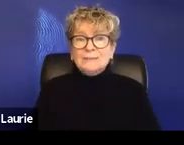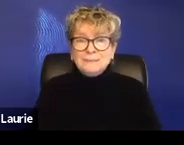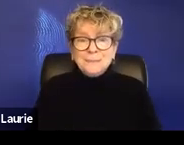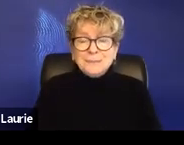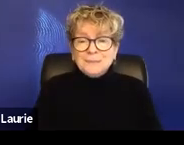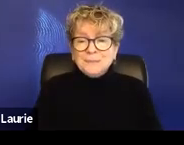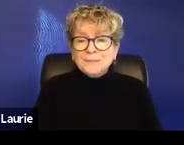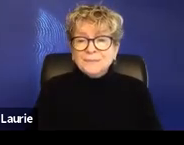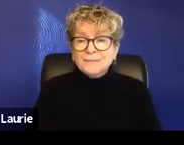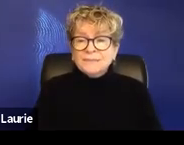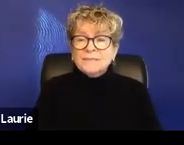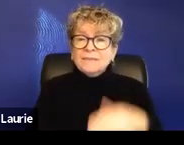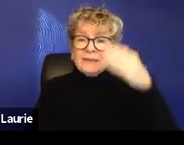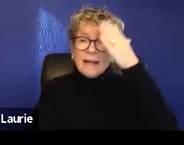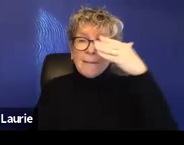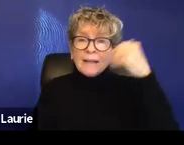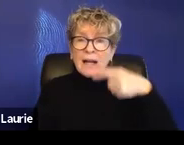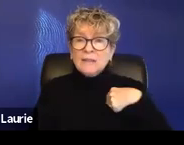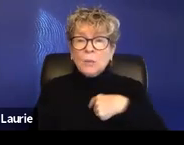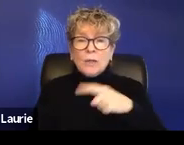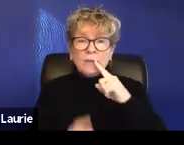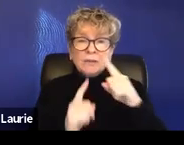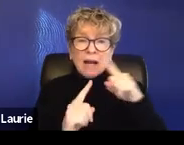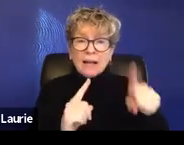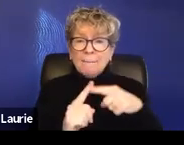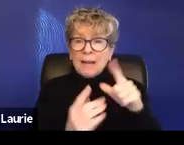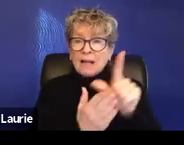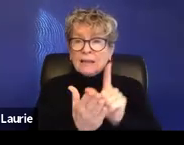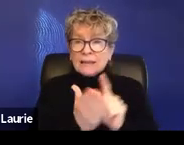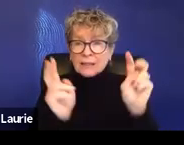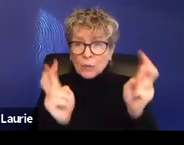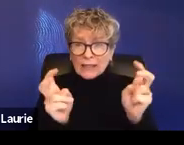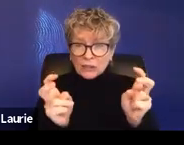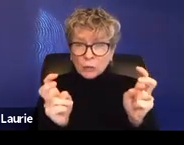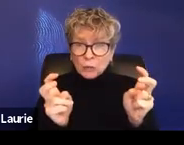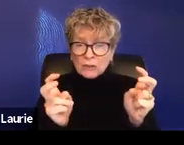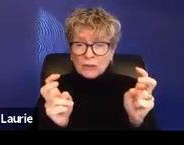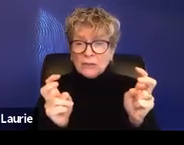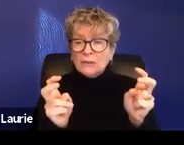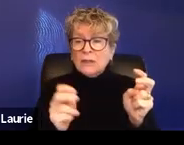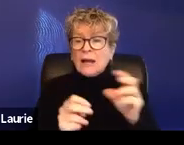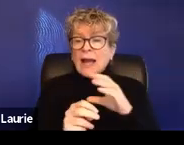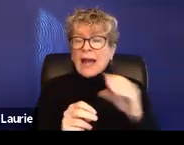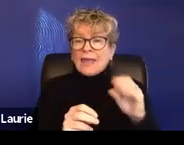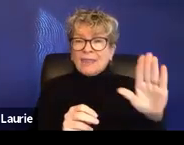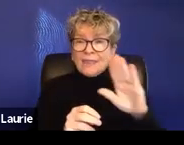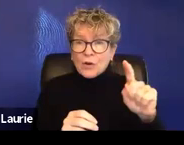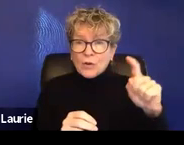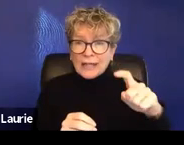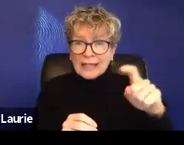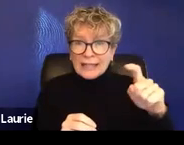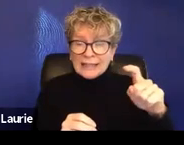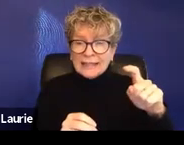Because we are talking about legal, uh, legal issues and civil legal needs, it's really also